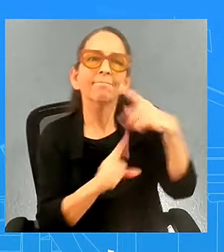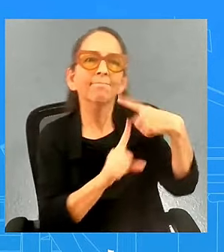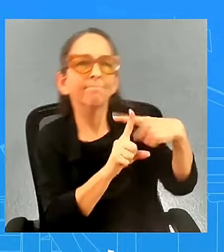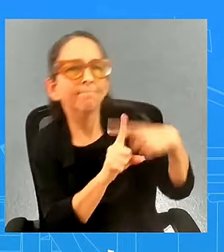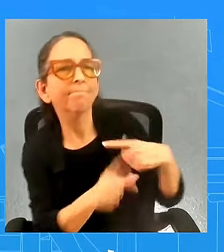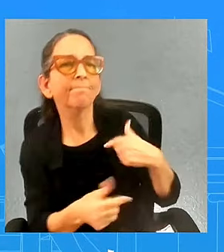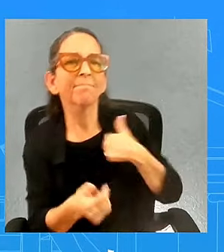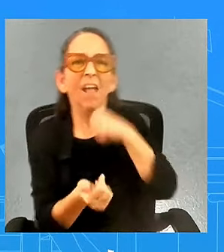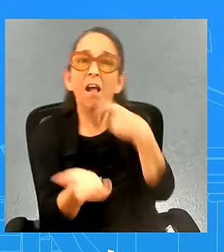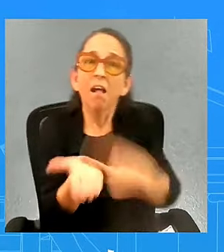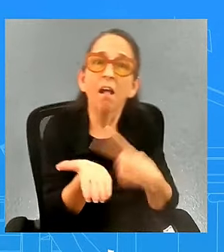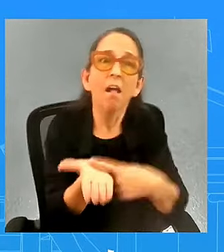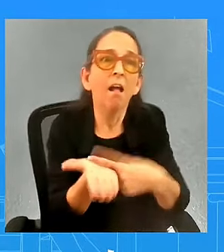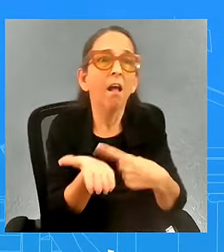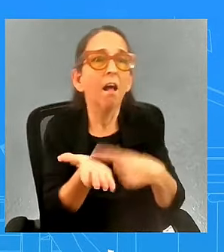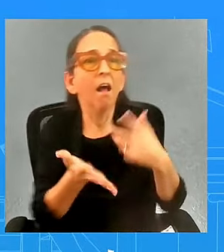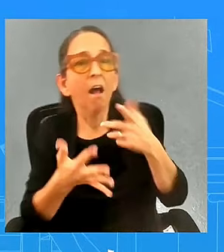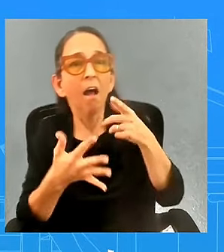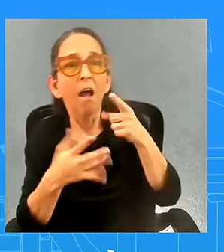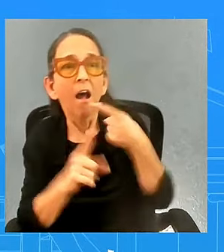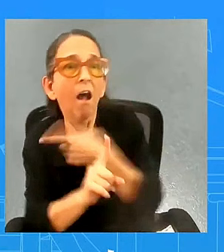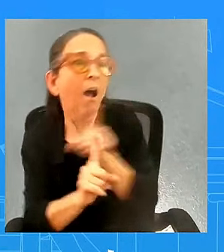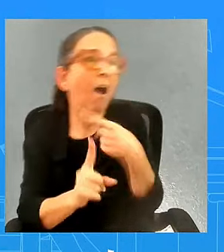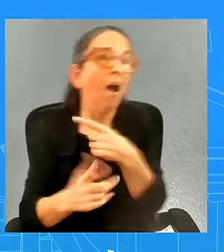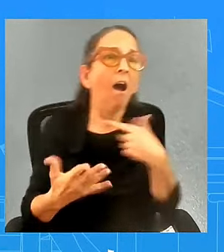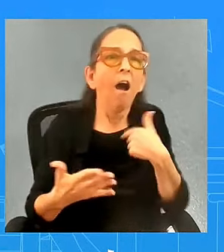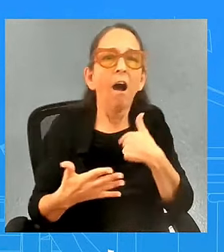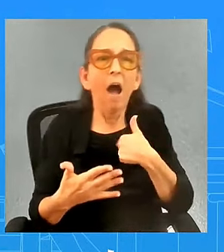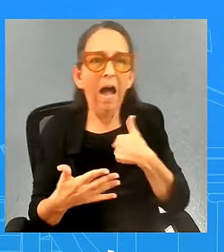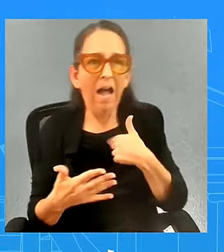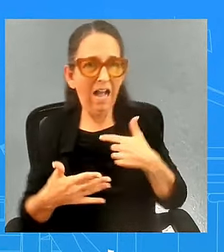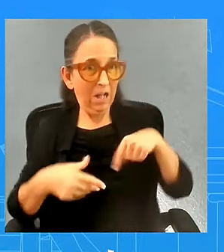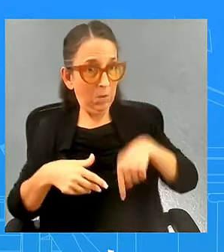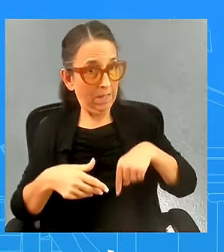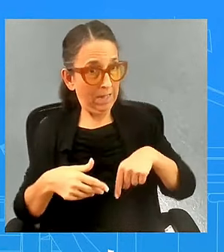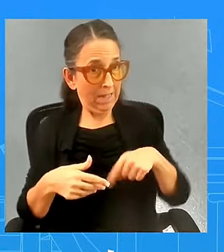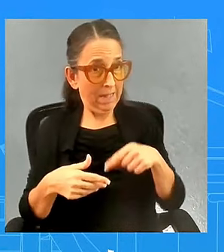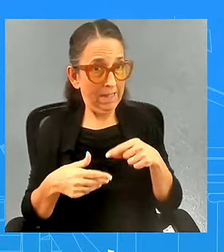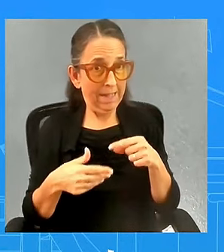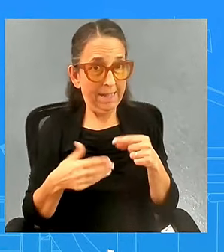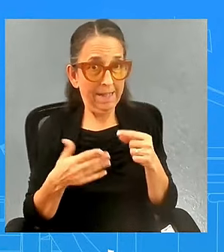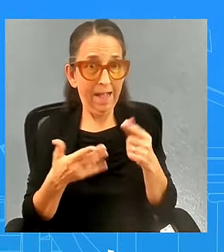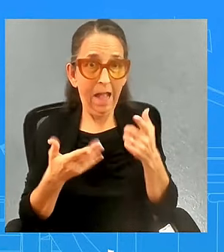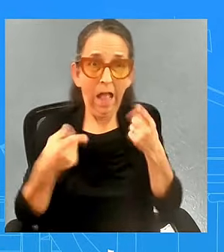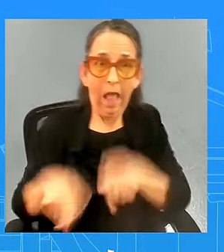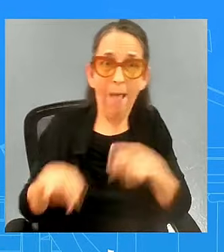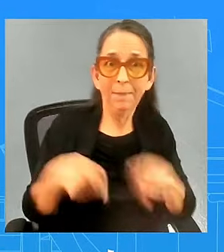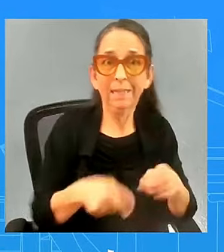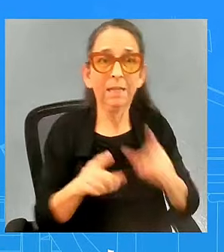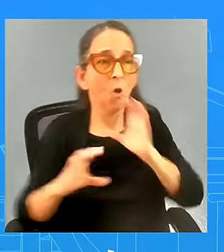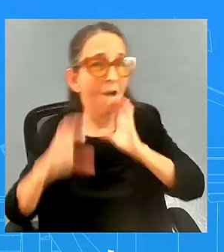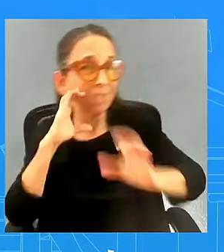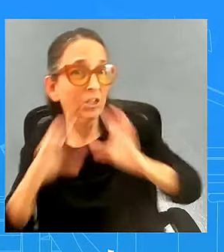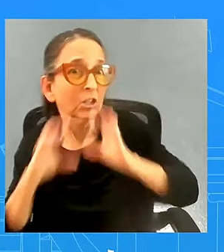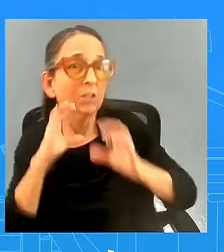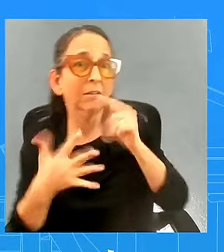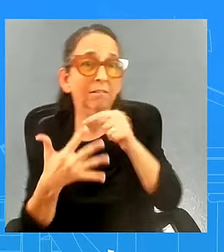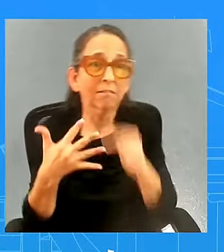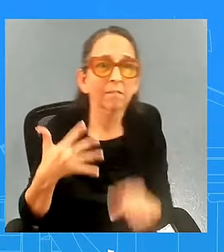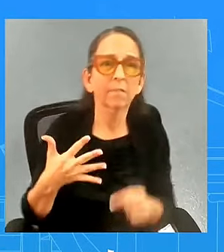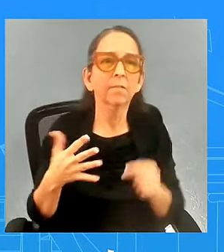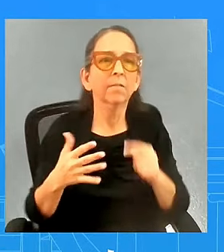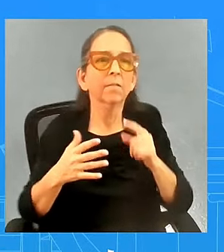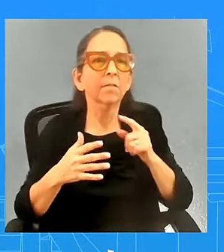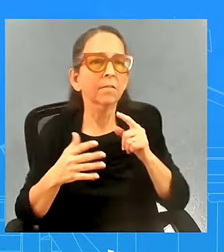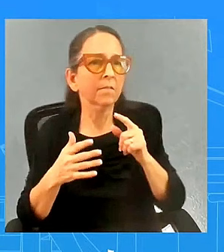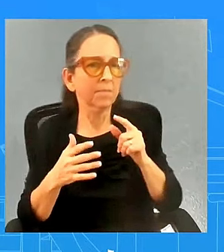any kind of where we are with those conversations what's happening uh we're not going to certainly uh negotiate out from here uh